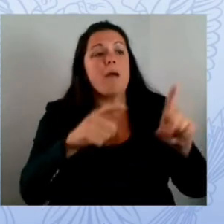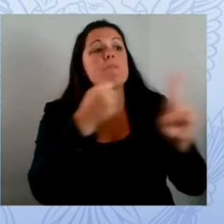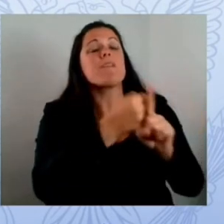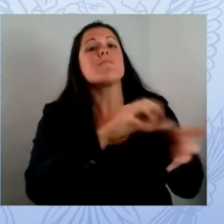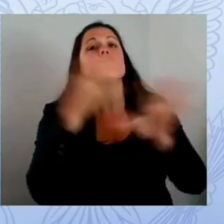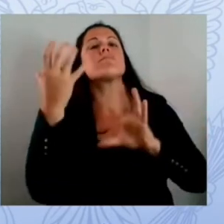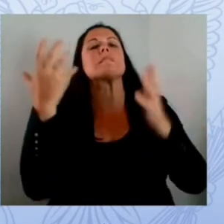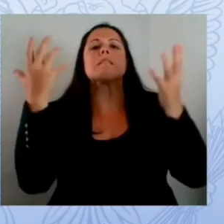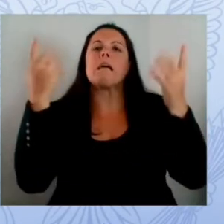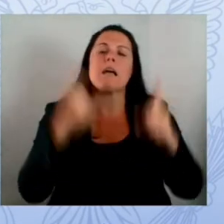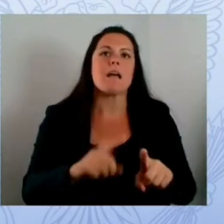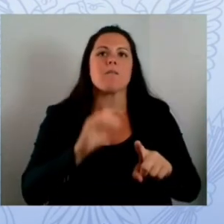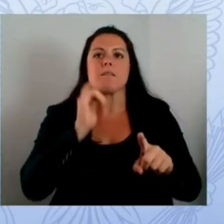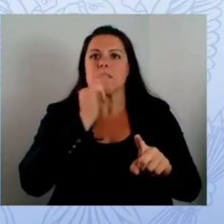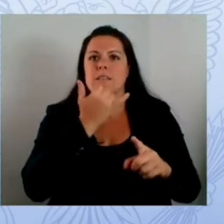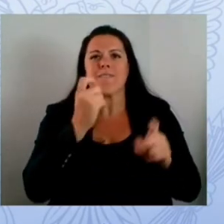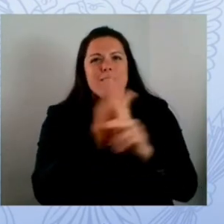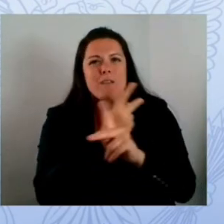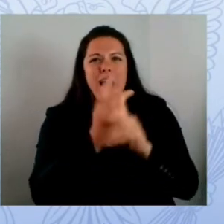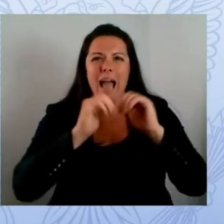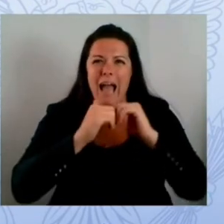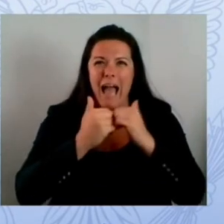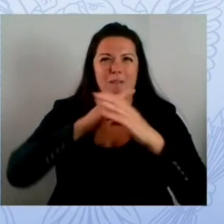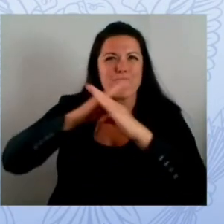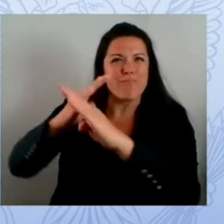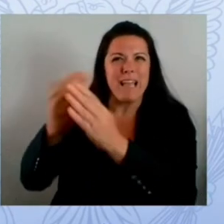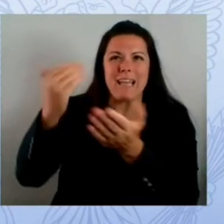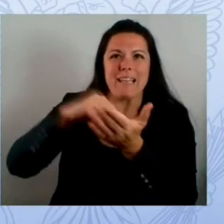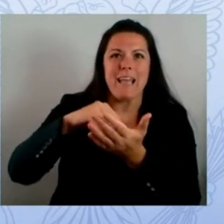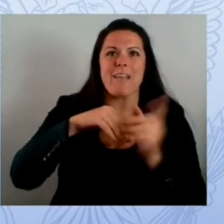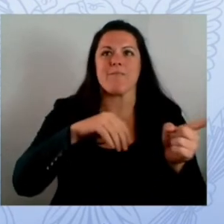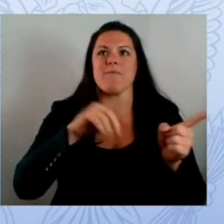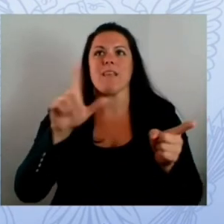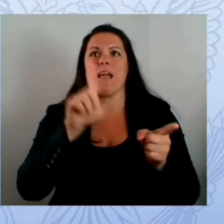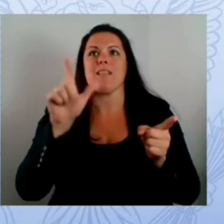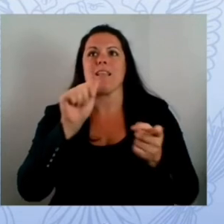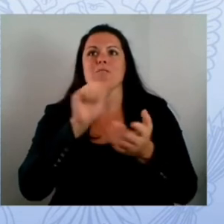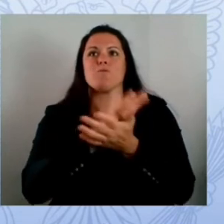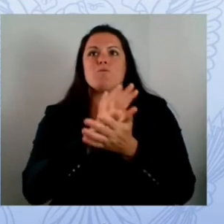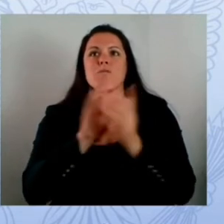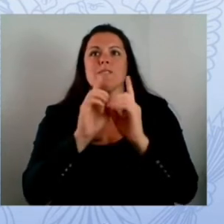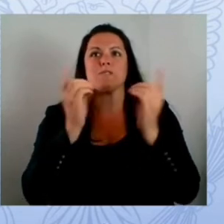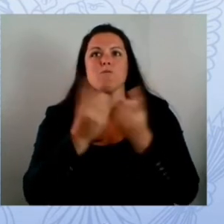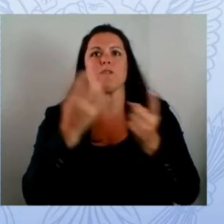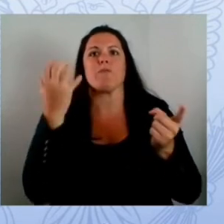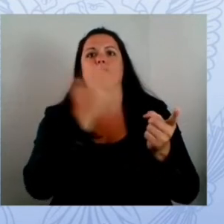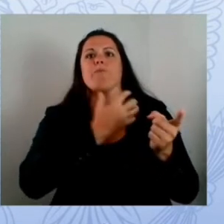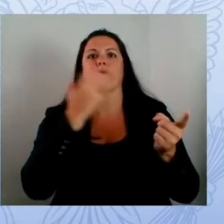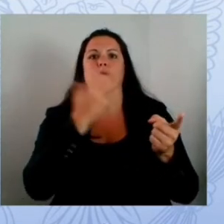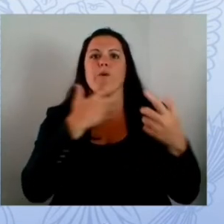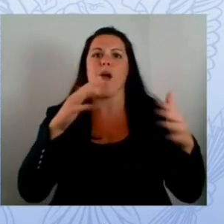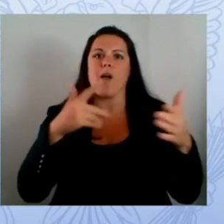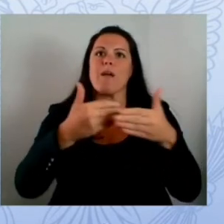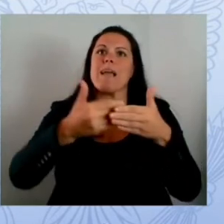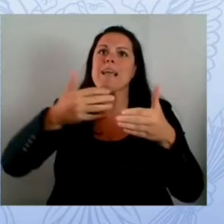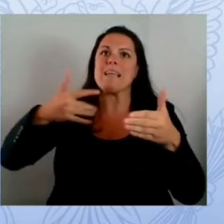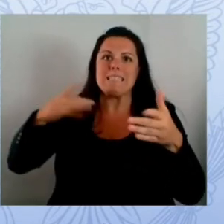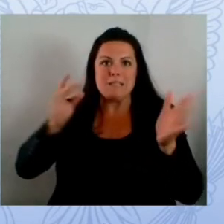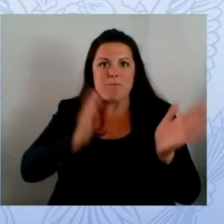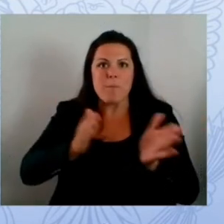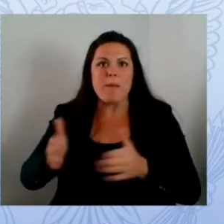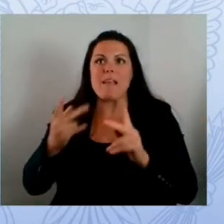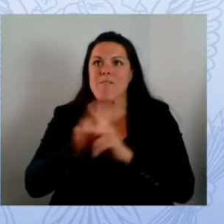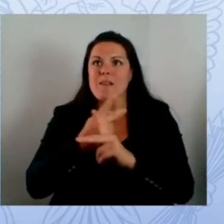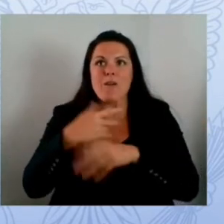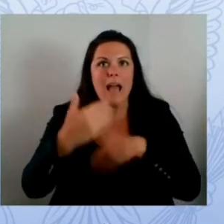angeles unified school district uh had done in advance and what they did in the midst of the crisis the decisions made is a model